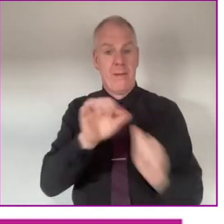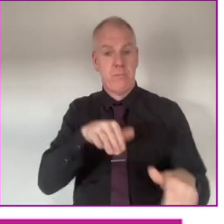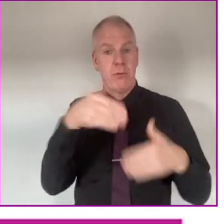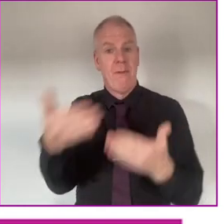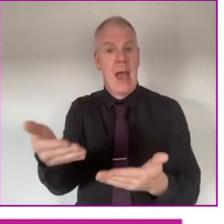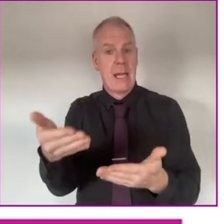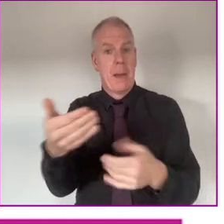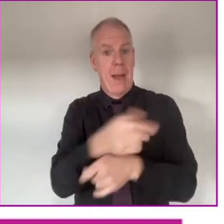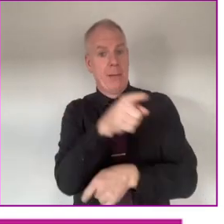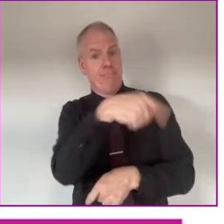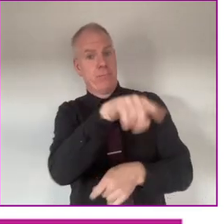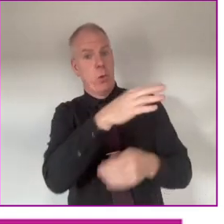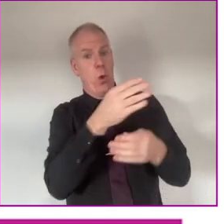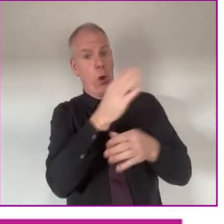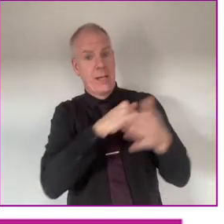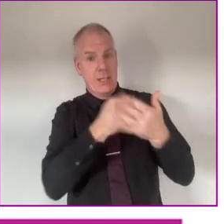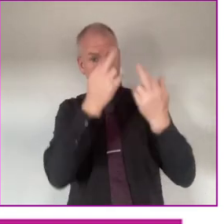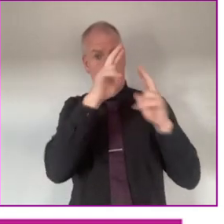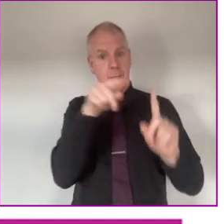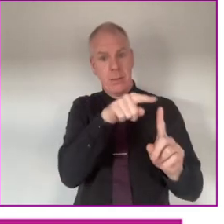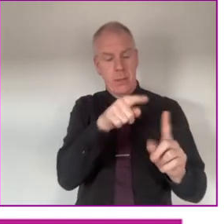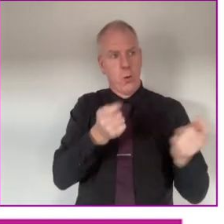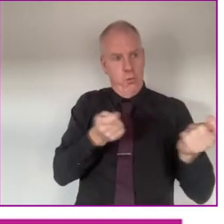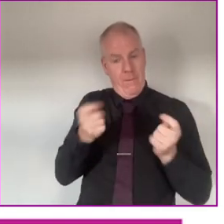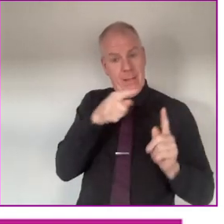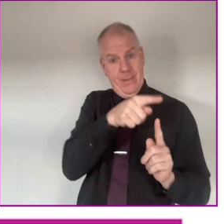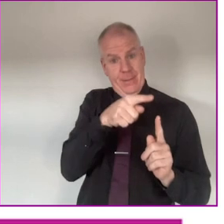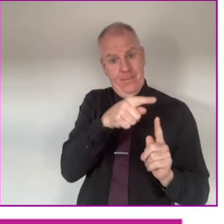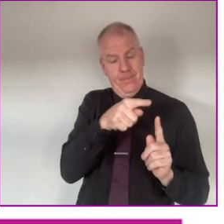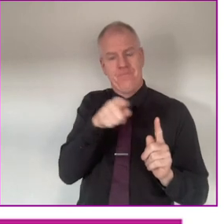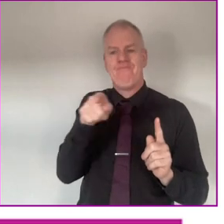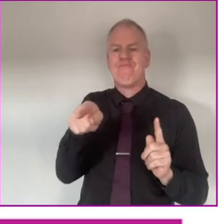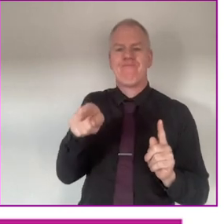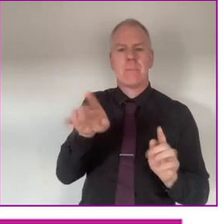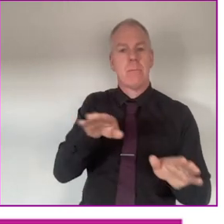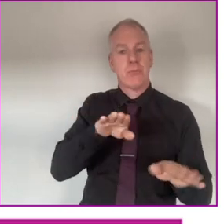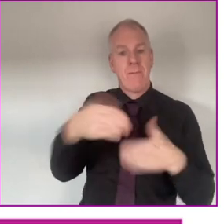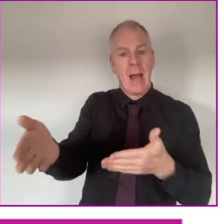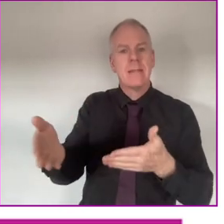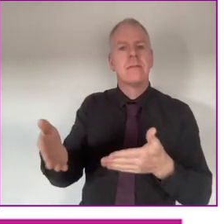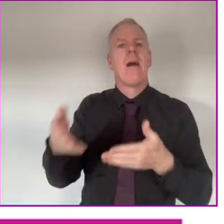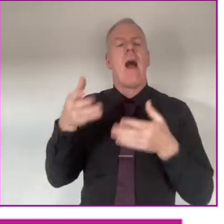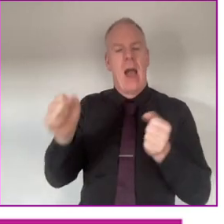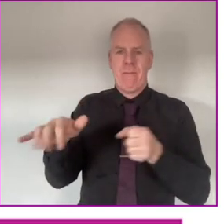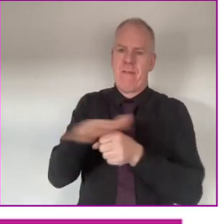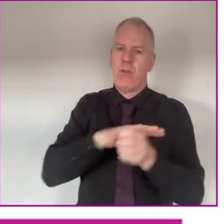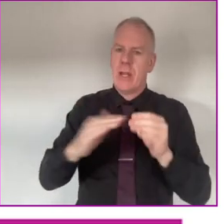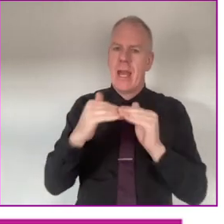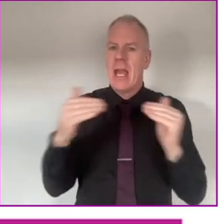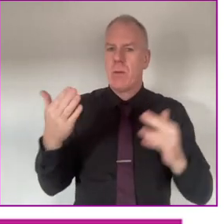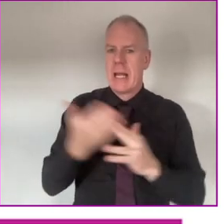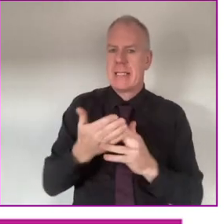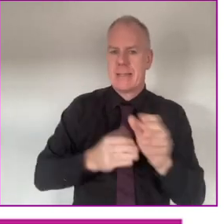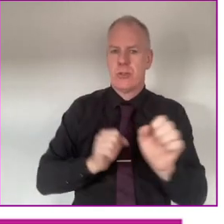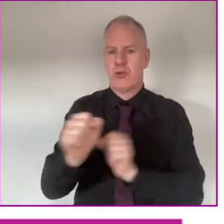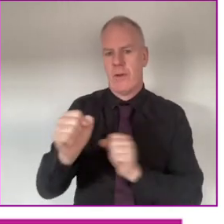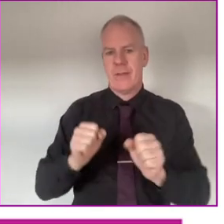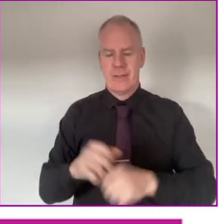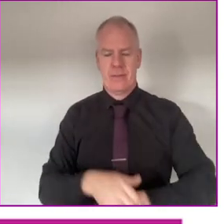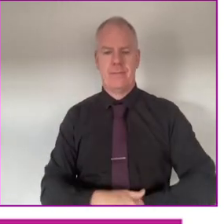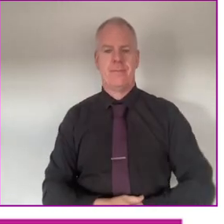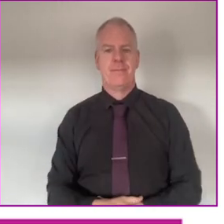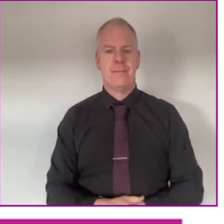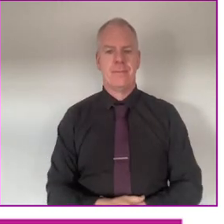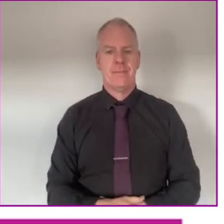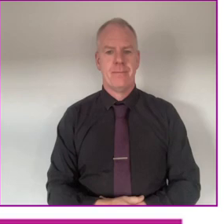that the services provided by the organization that they have the governance responsibility for, you know, are providing fully equal and accessible